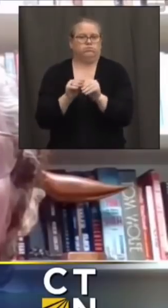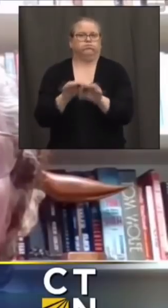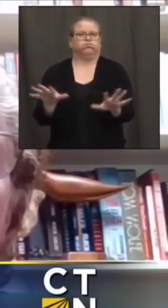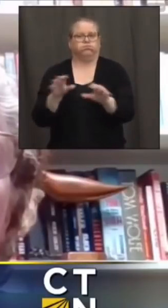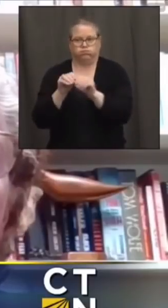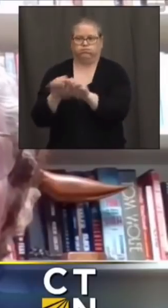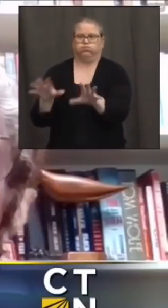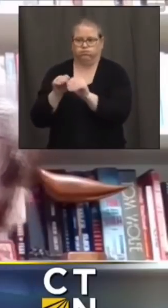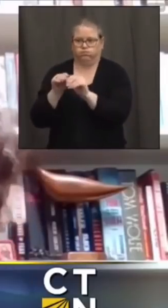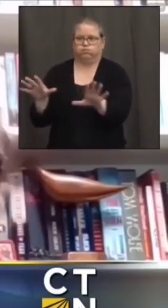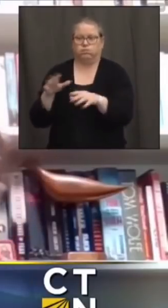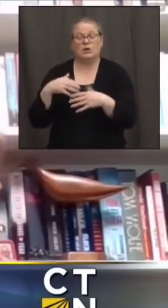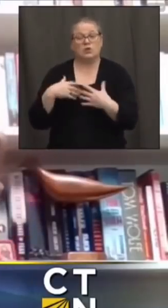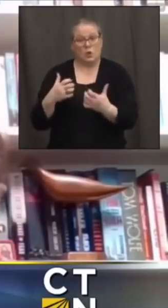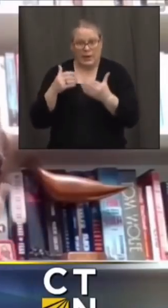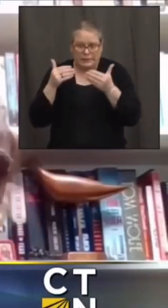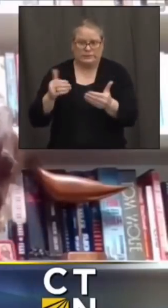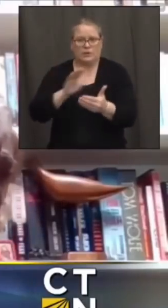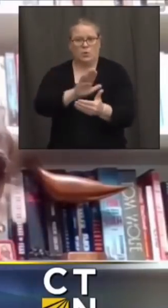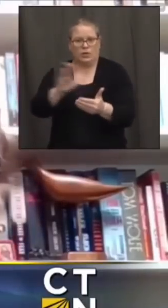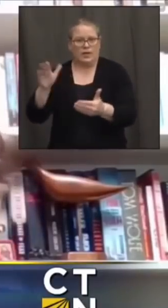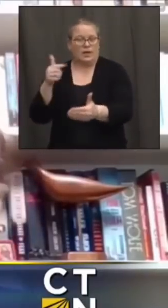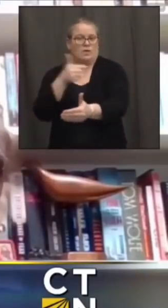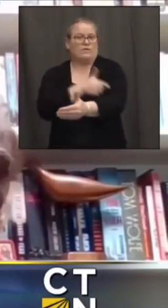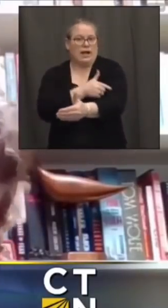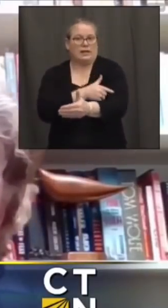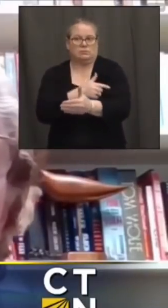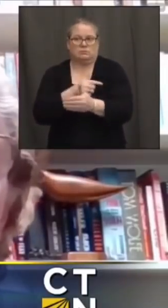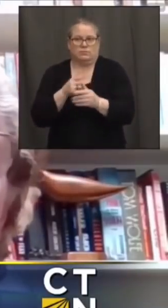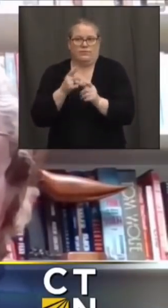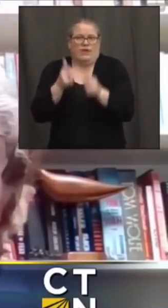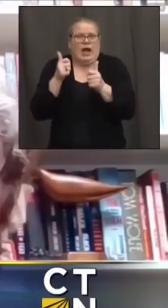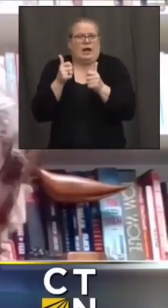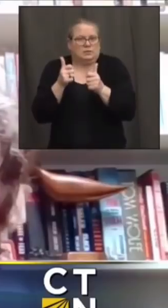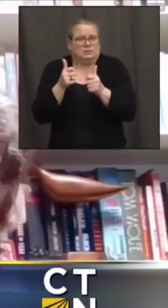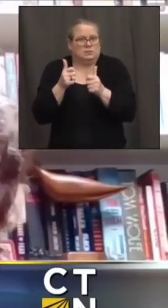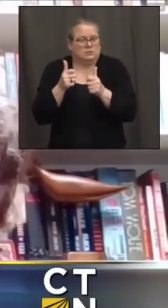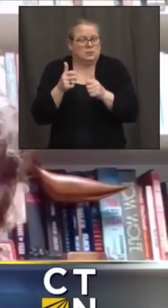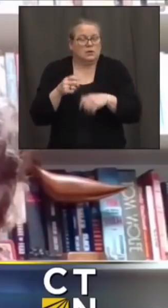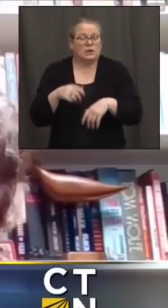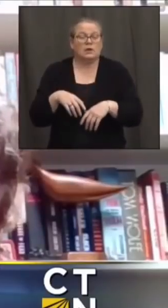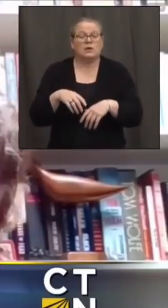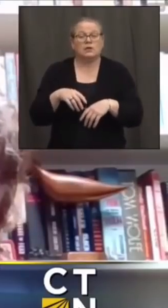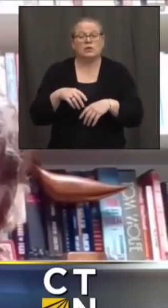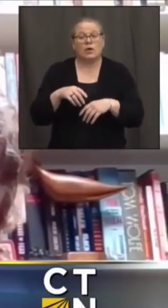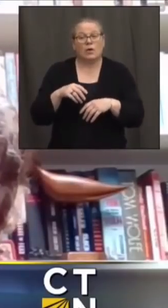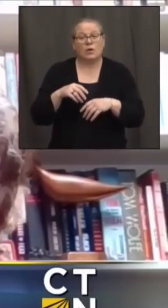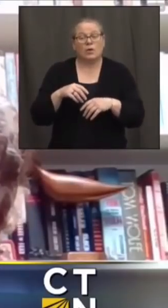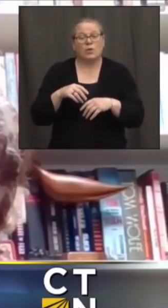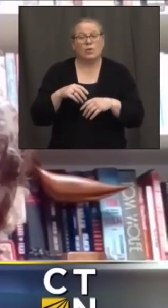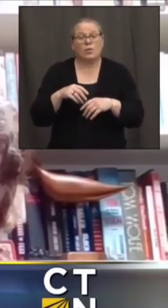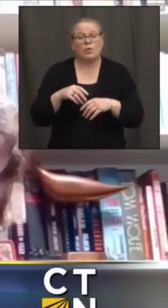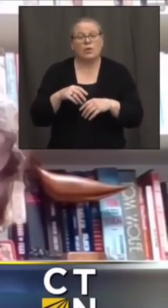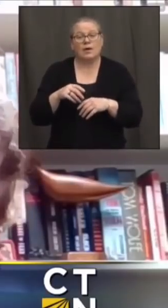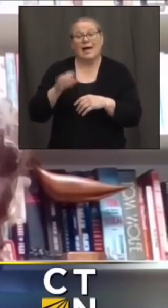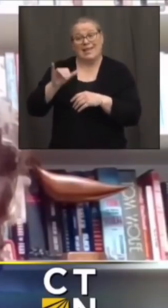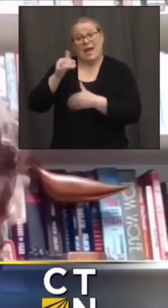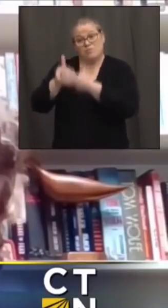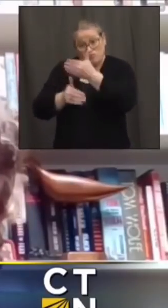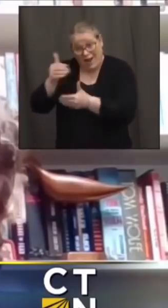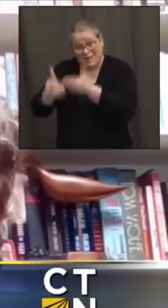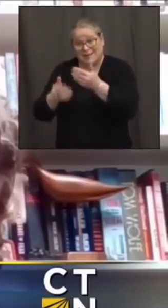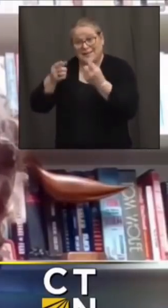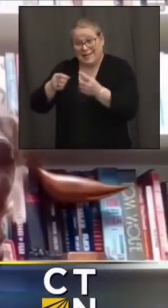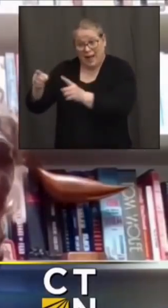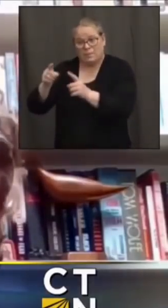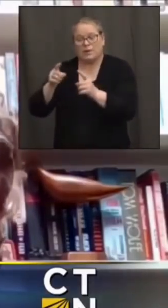can this process is happening in parallel with the with the public appointment process that we've been talking about a number of the